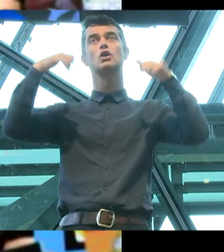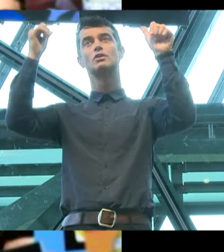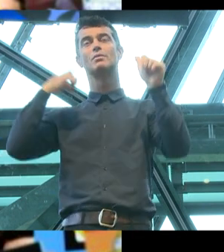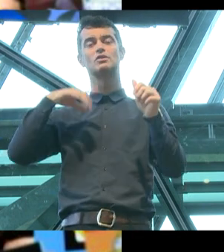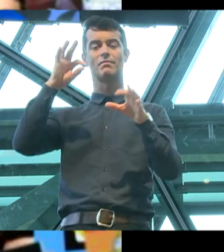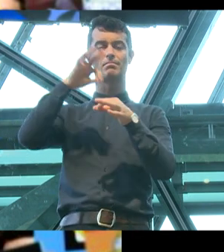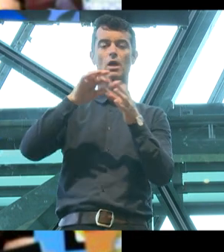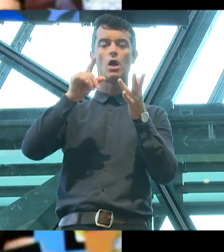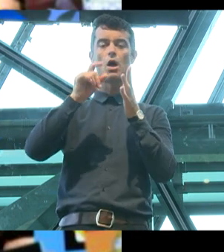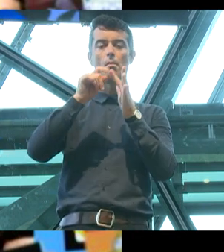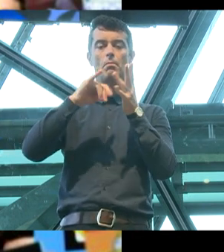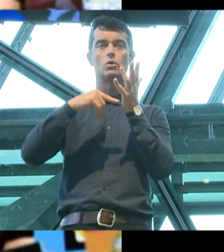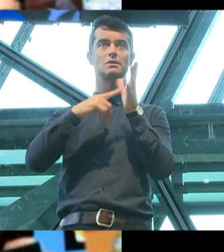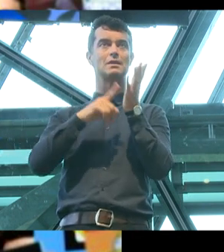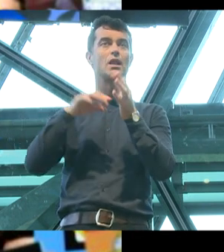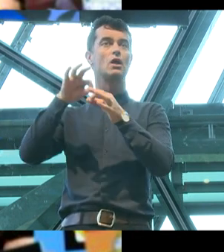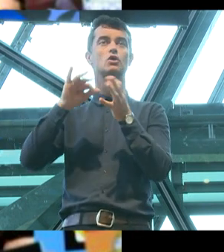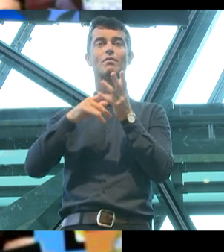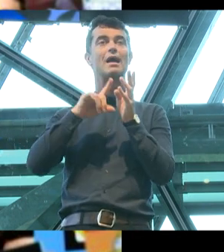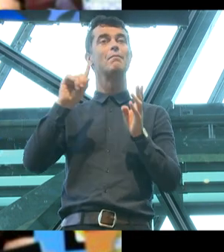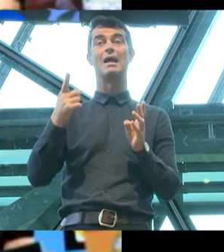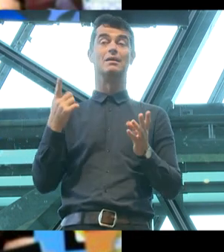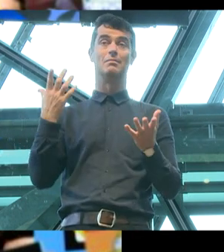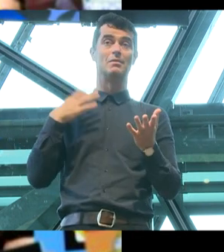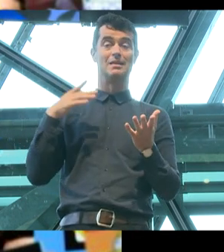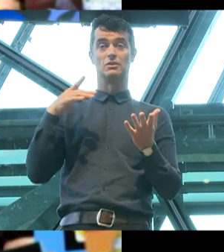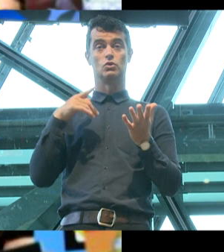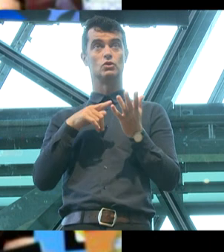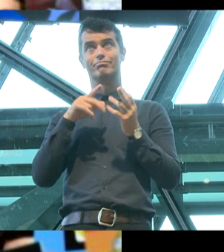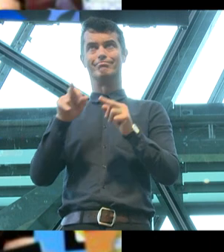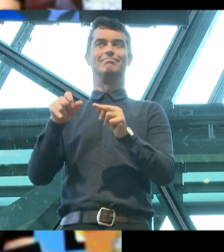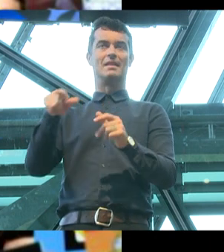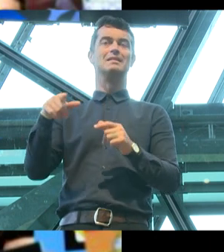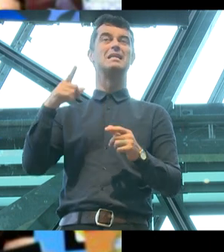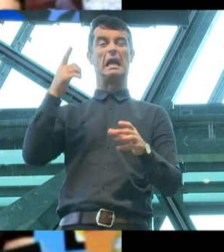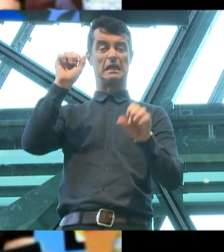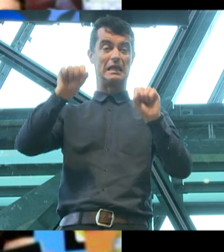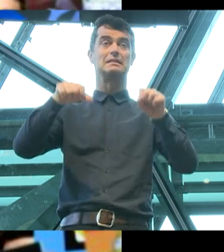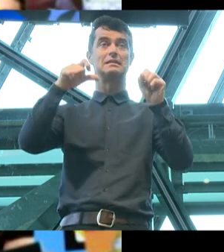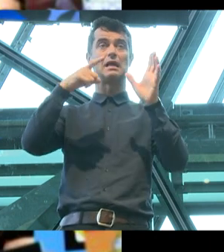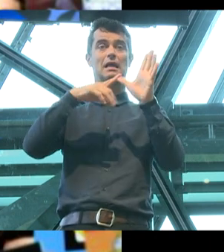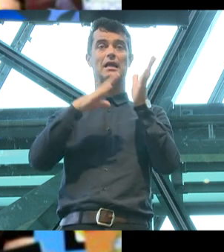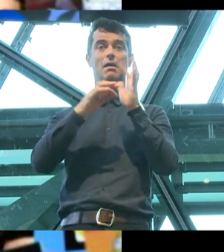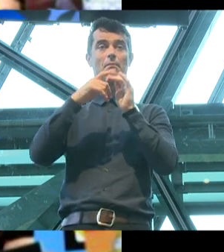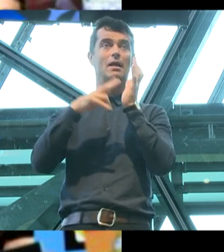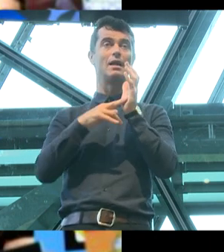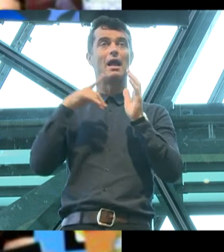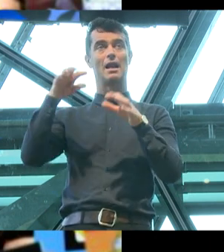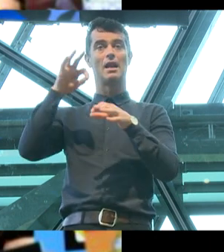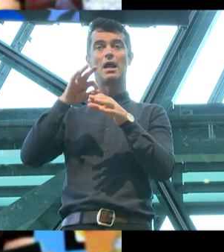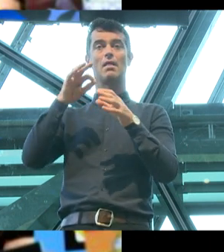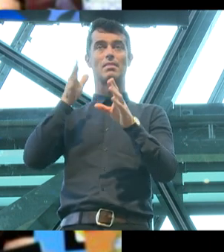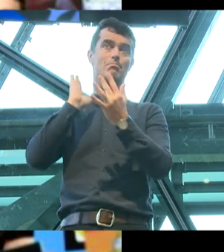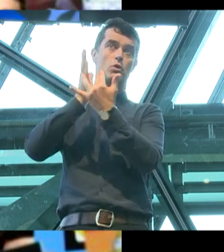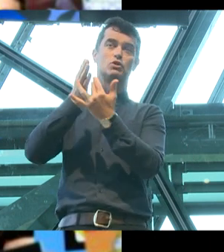postal survey, but in spite of it. After the victory of the Yes campaign in the same-sex marriage postal survey, in spite of the